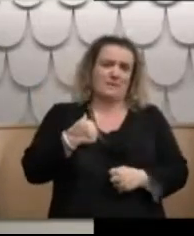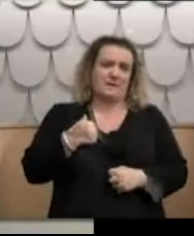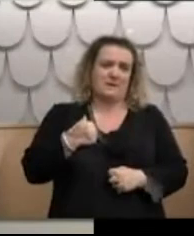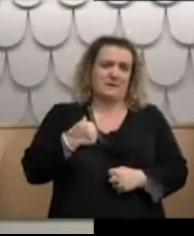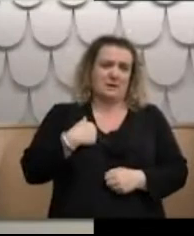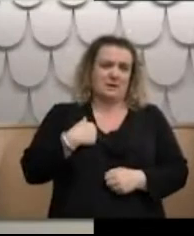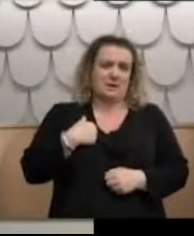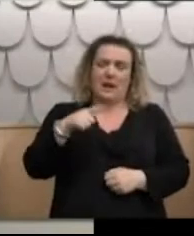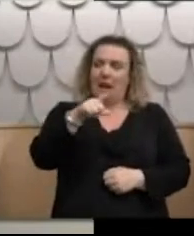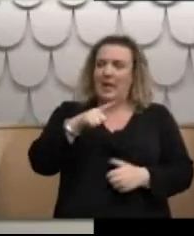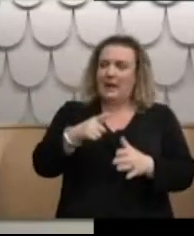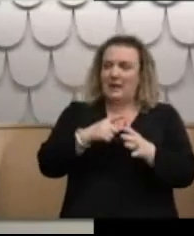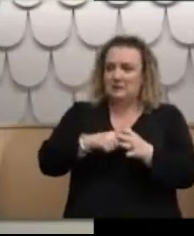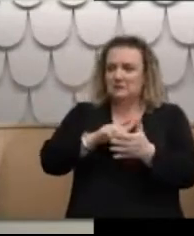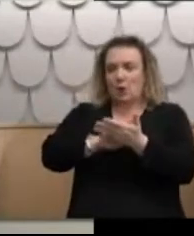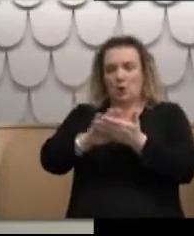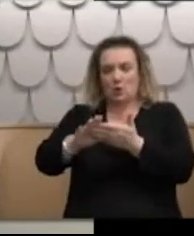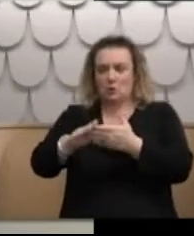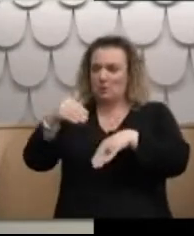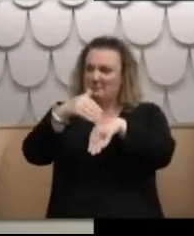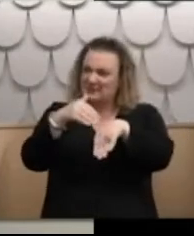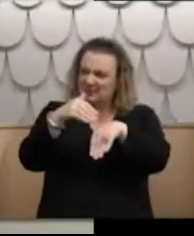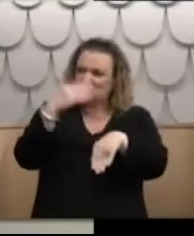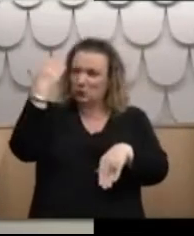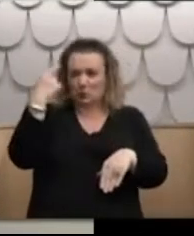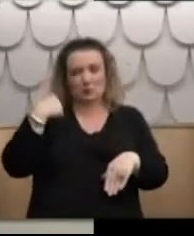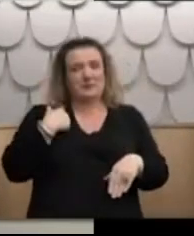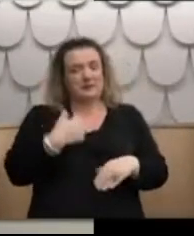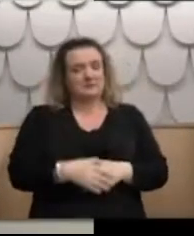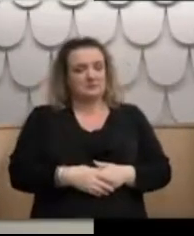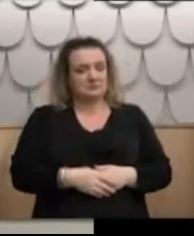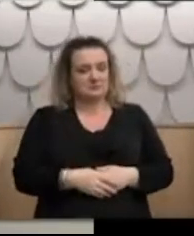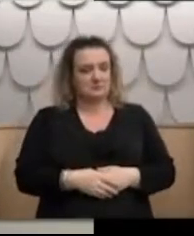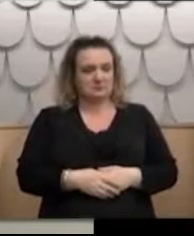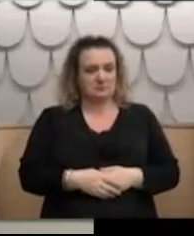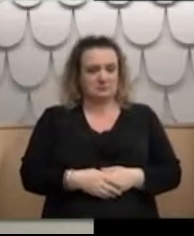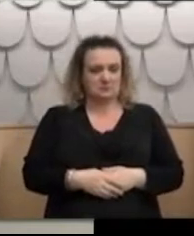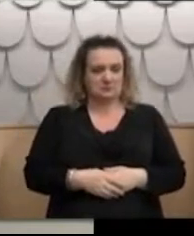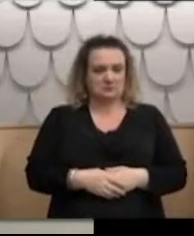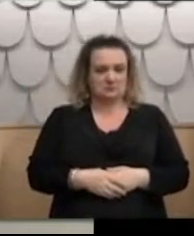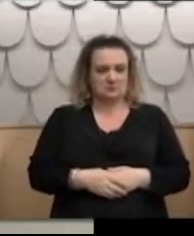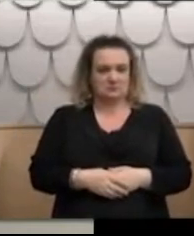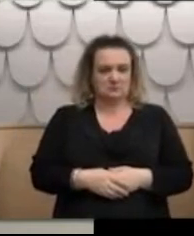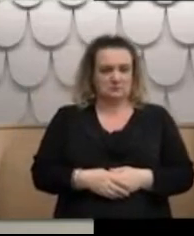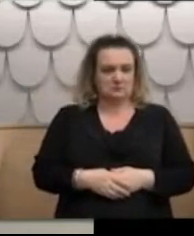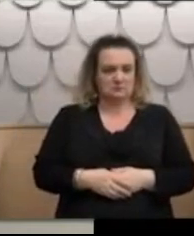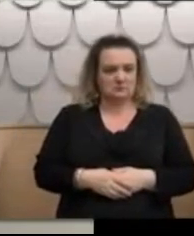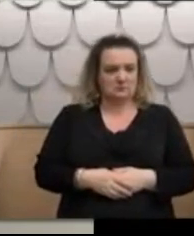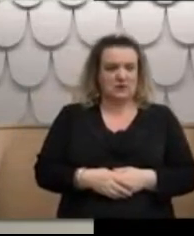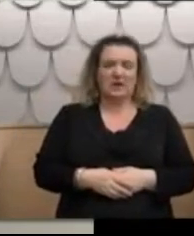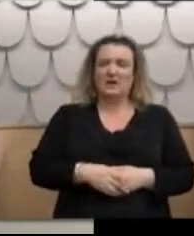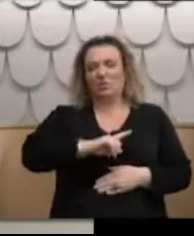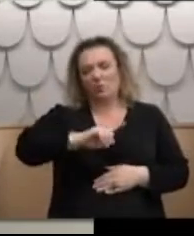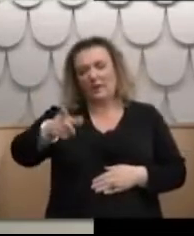Hokeo, I would misbehave at school. In a few times in court on small charges.